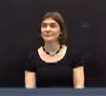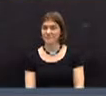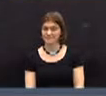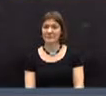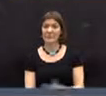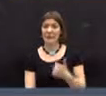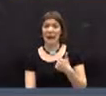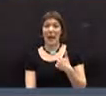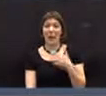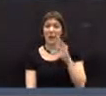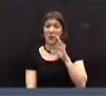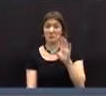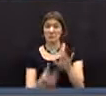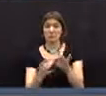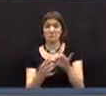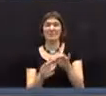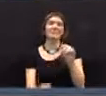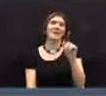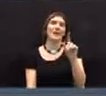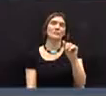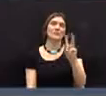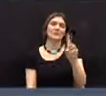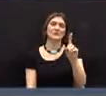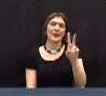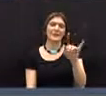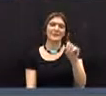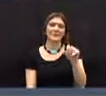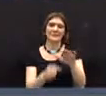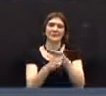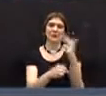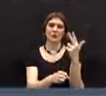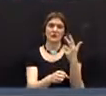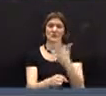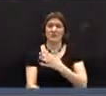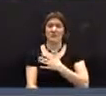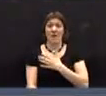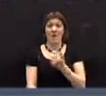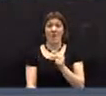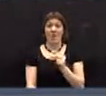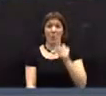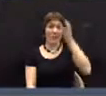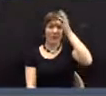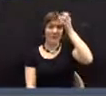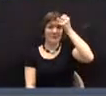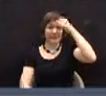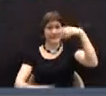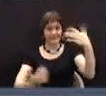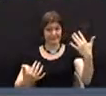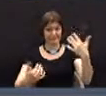I'm just going to speak from Andrew Davis, District 3. I'm just going to speak from my own common sense.